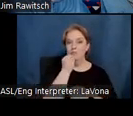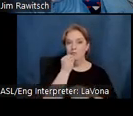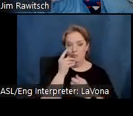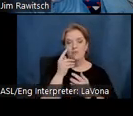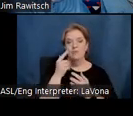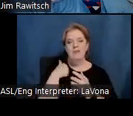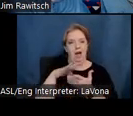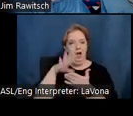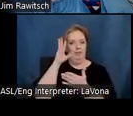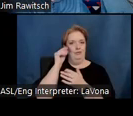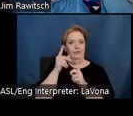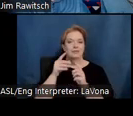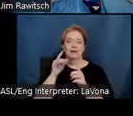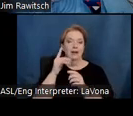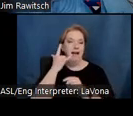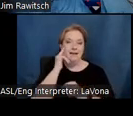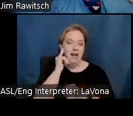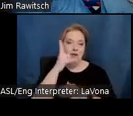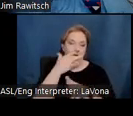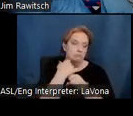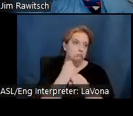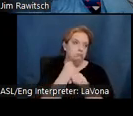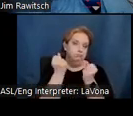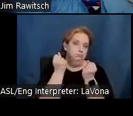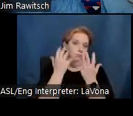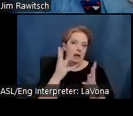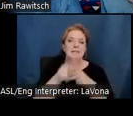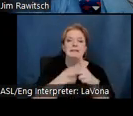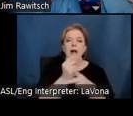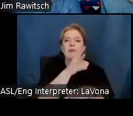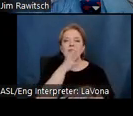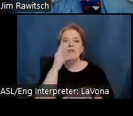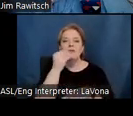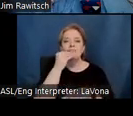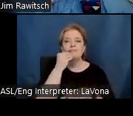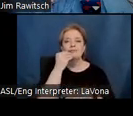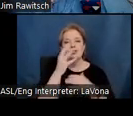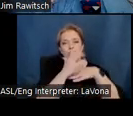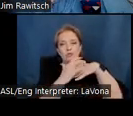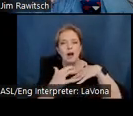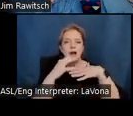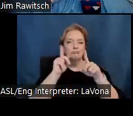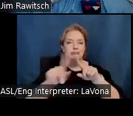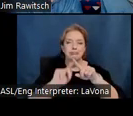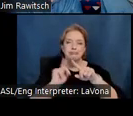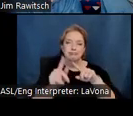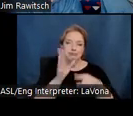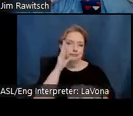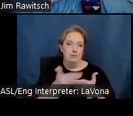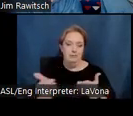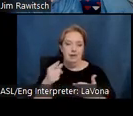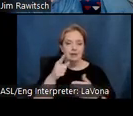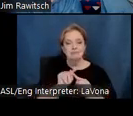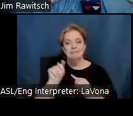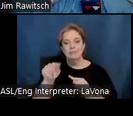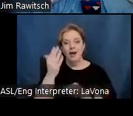California is tremendous, and this region is no exception. So you just have to travel about 15 minutes to Amy's farm